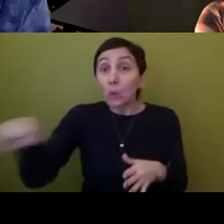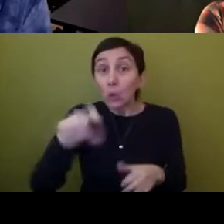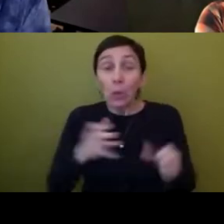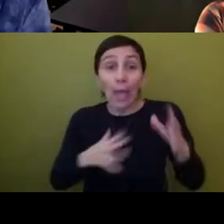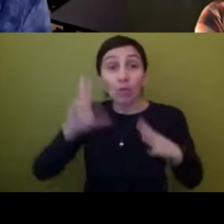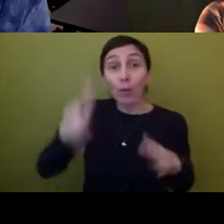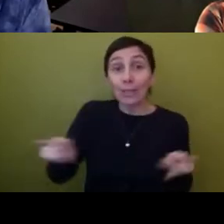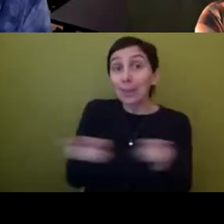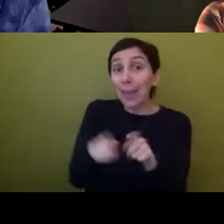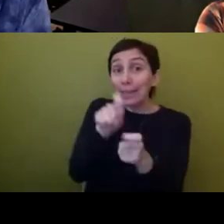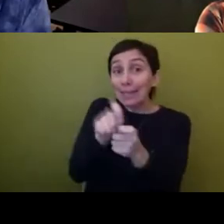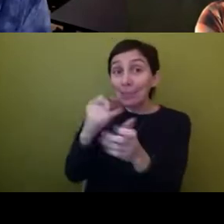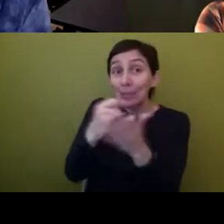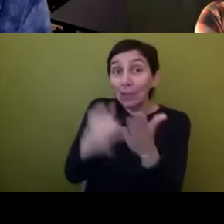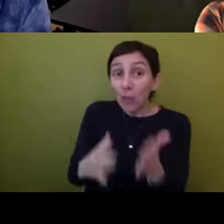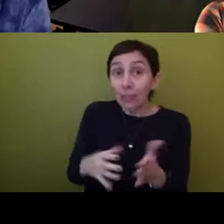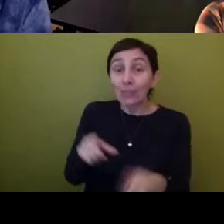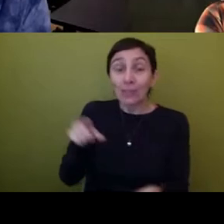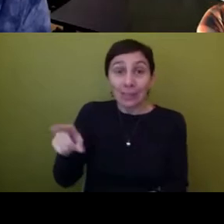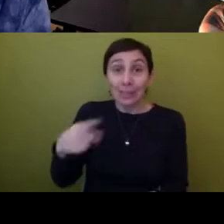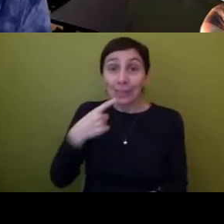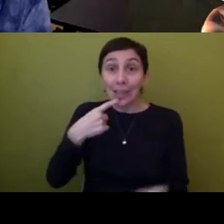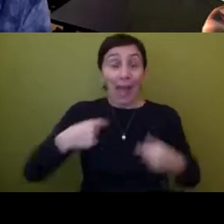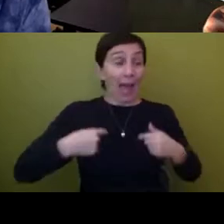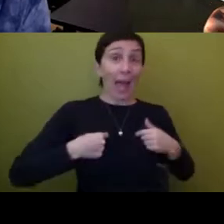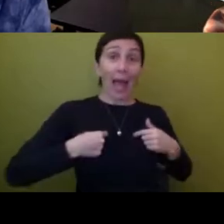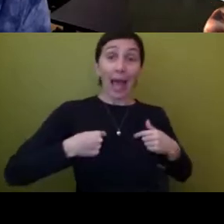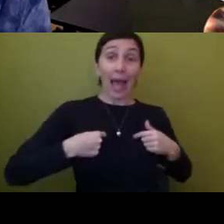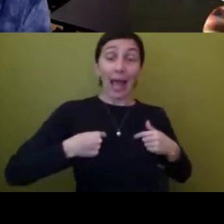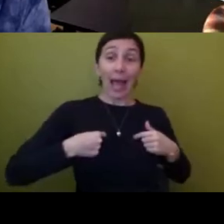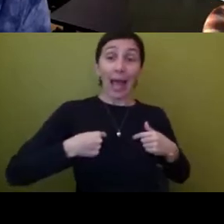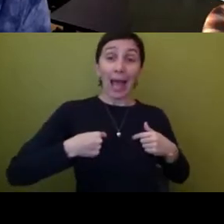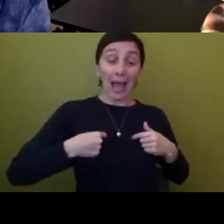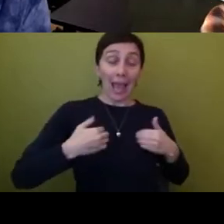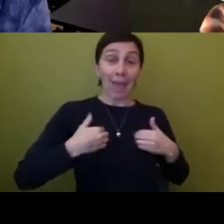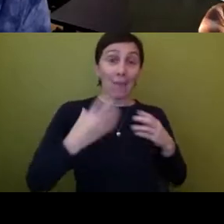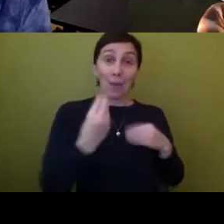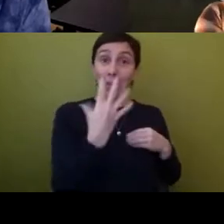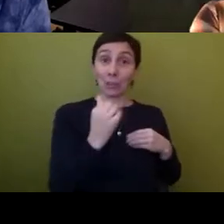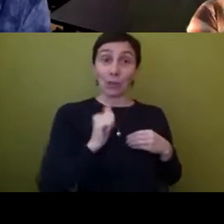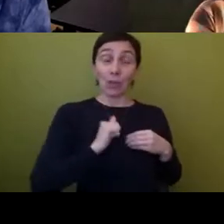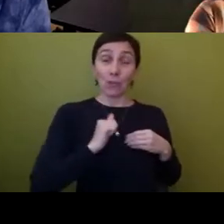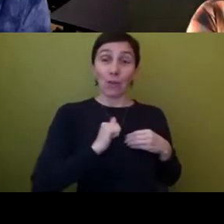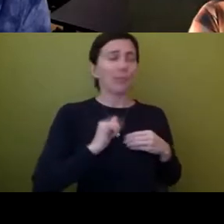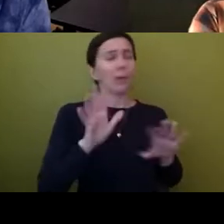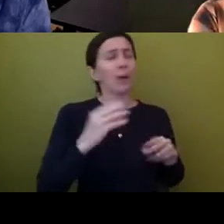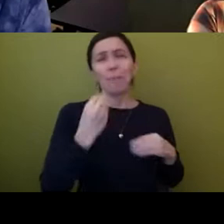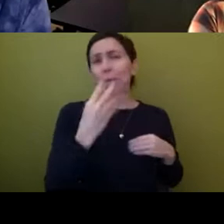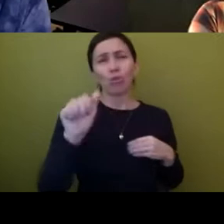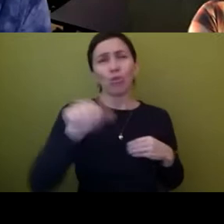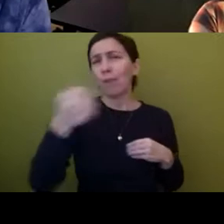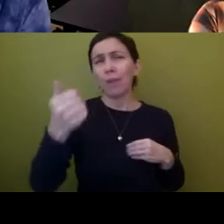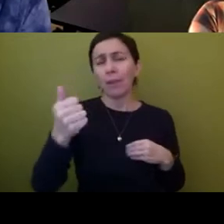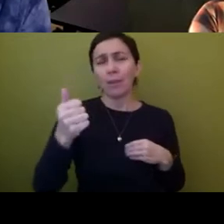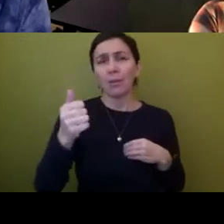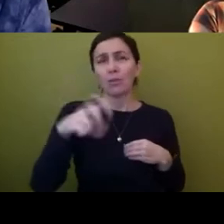And so she proceeded to like show me her image on her cell phone, which wasn't her. was another docent. And